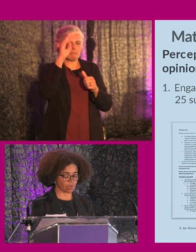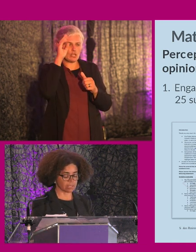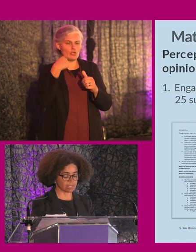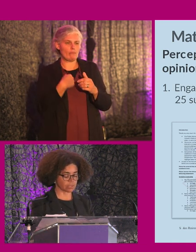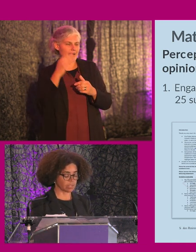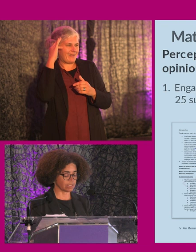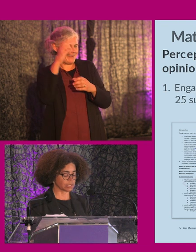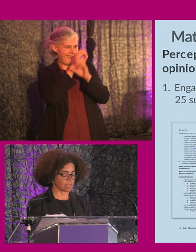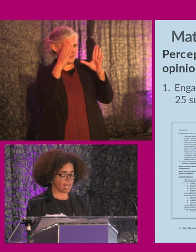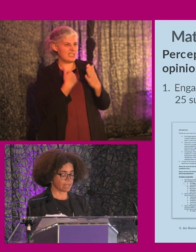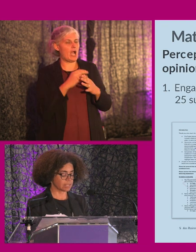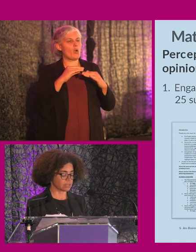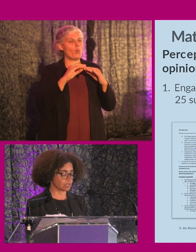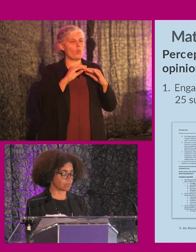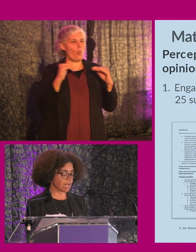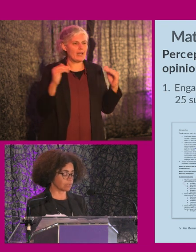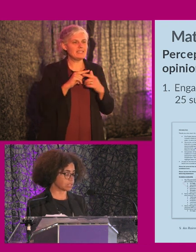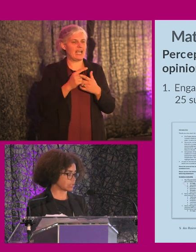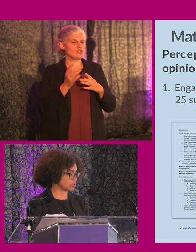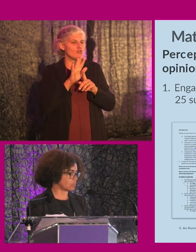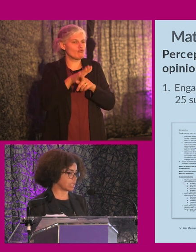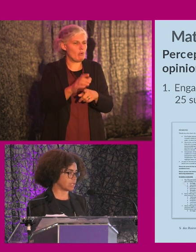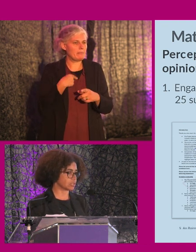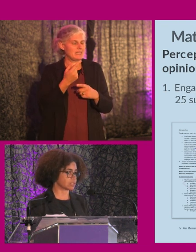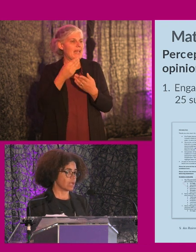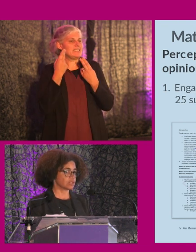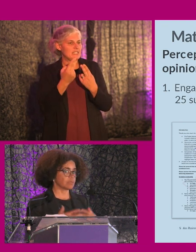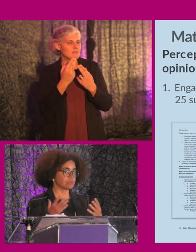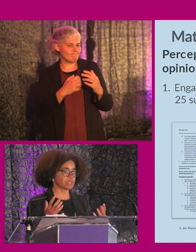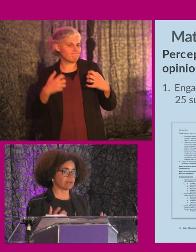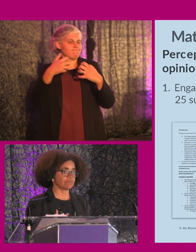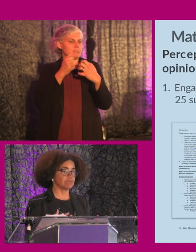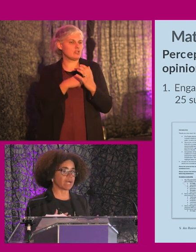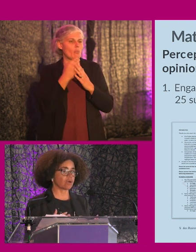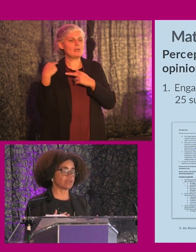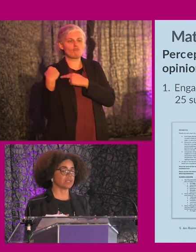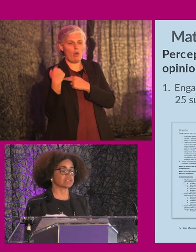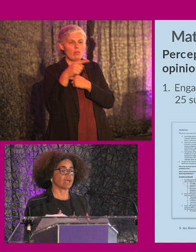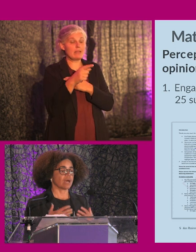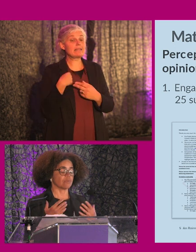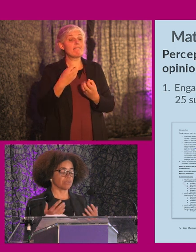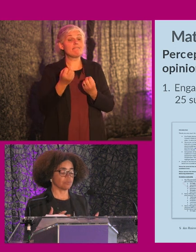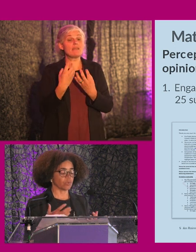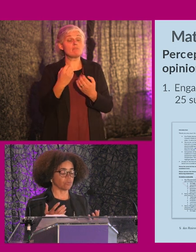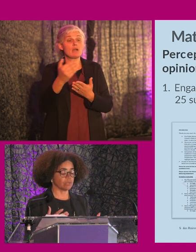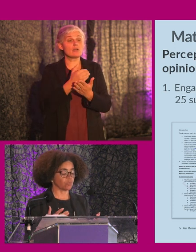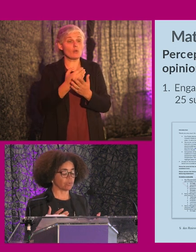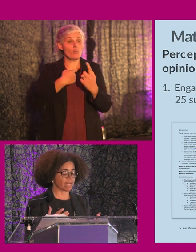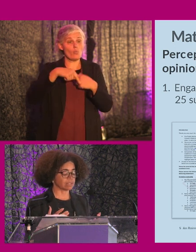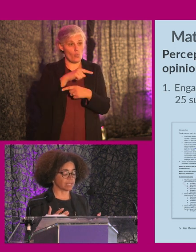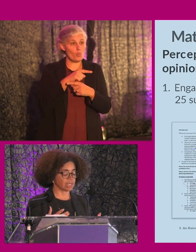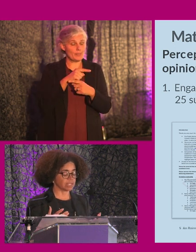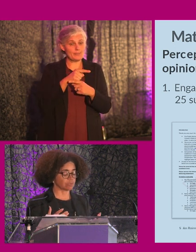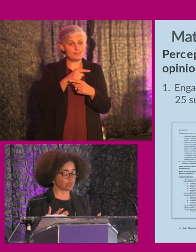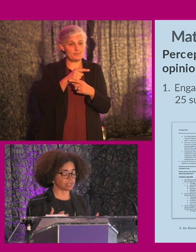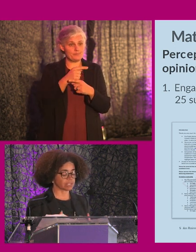of equality, discrimination, and seek to comply with the statutory obligations. To be able to get feedback on this, we, we, we, ran